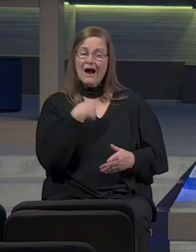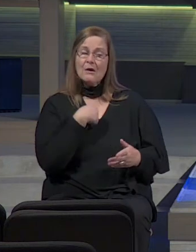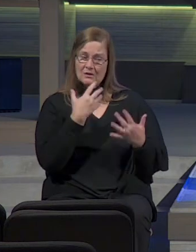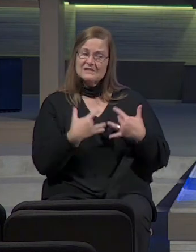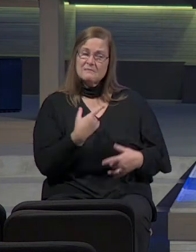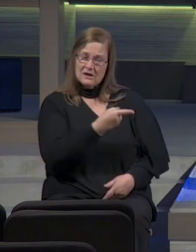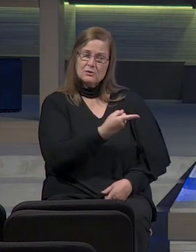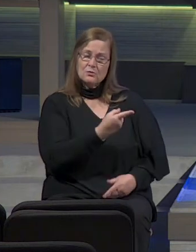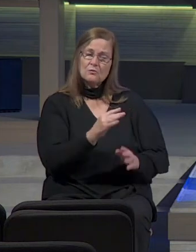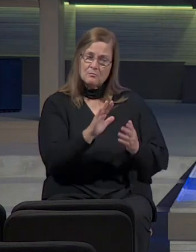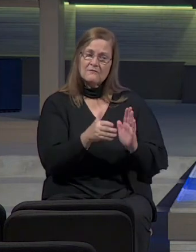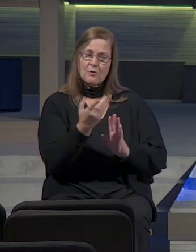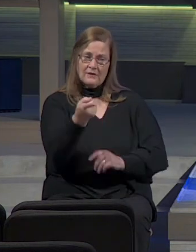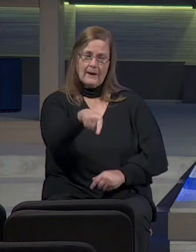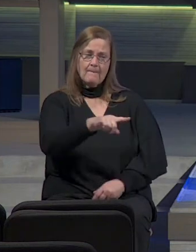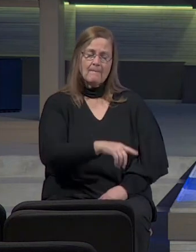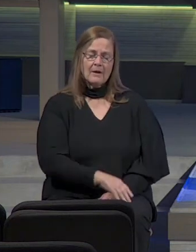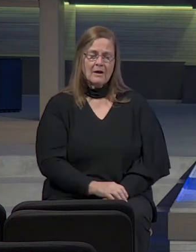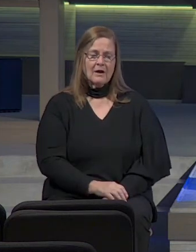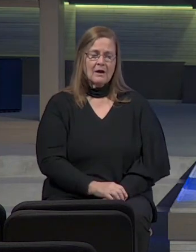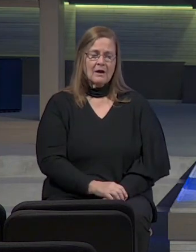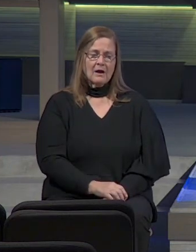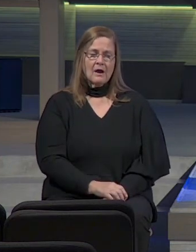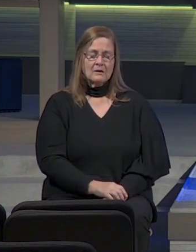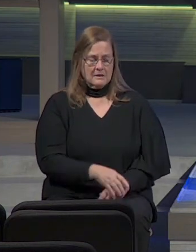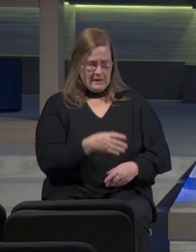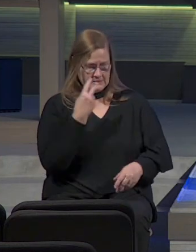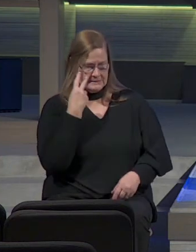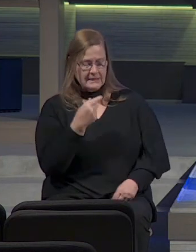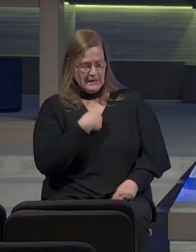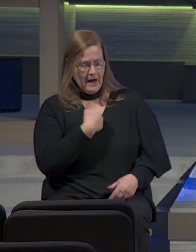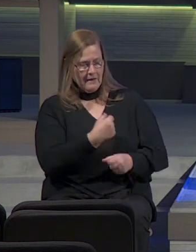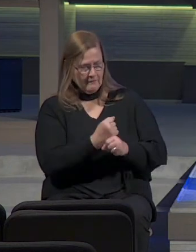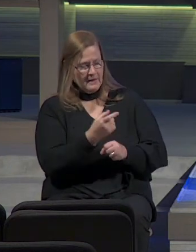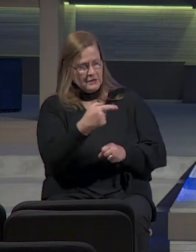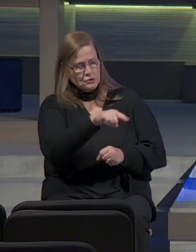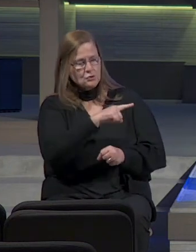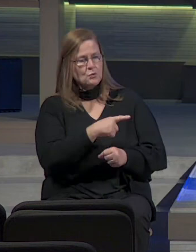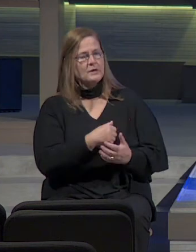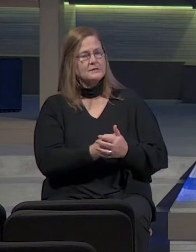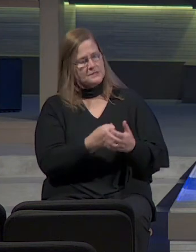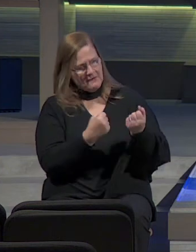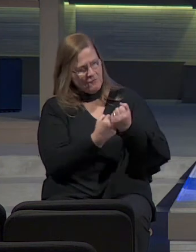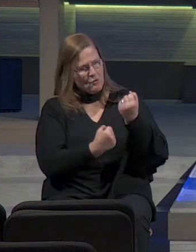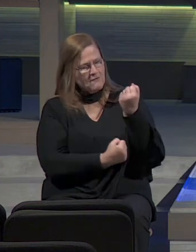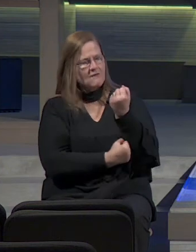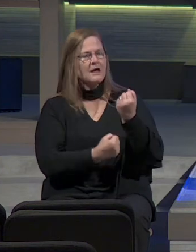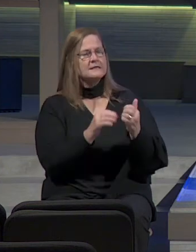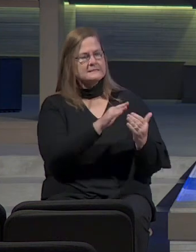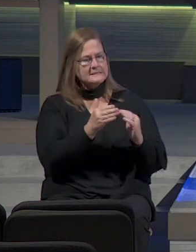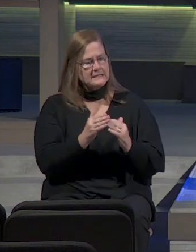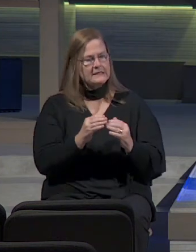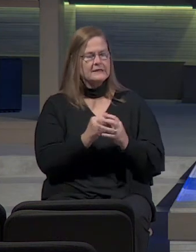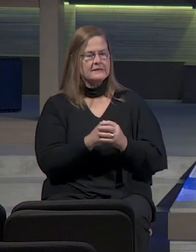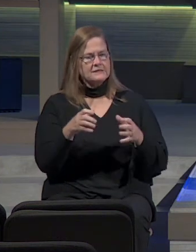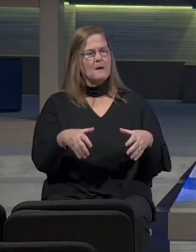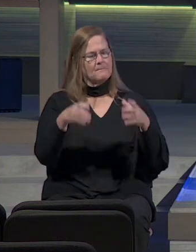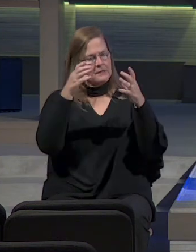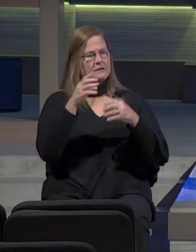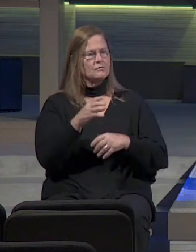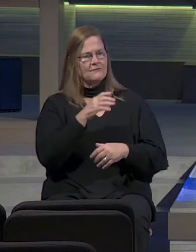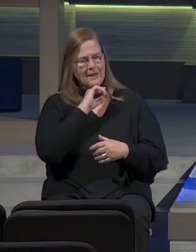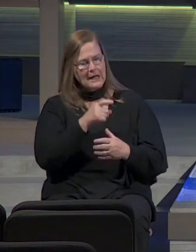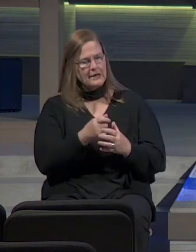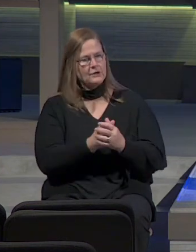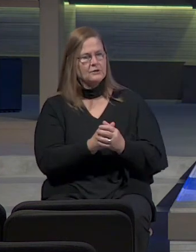them. Now behold, I have made you today as a fortified city and as a pillar of iron and as walls of bronze against